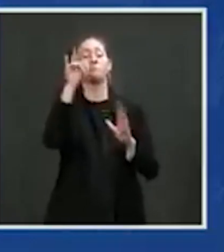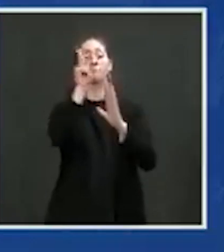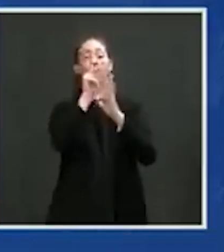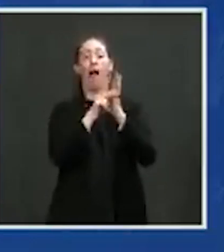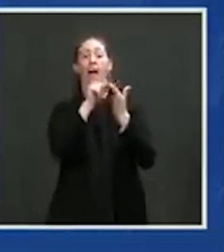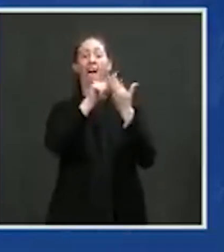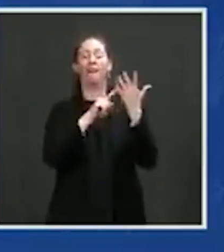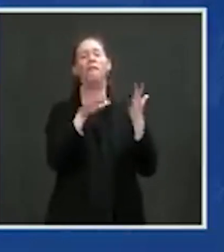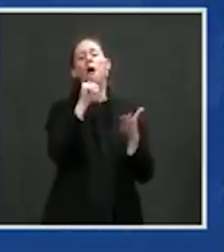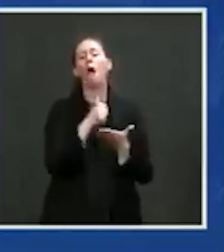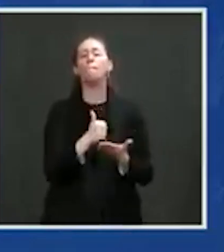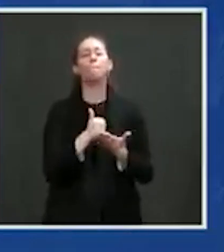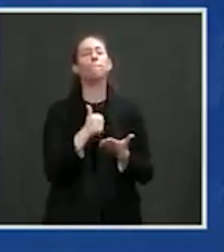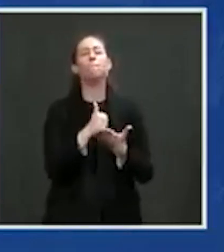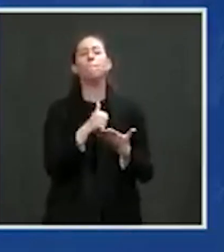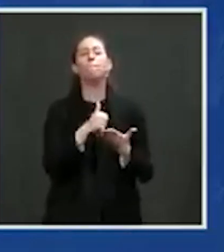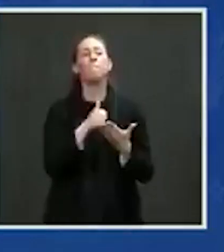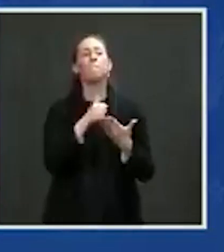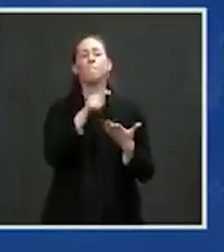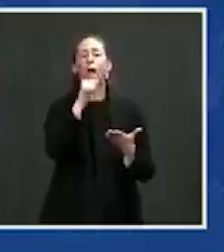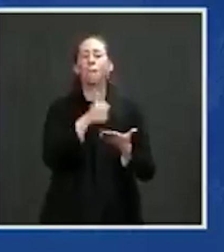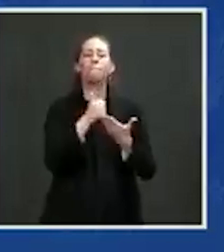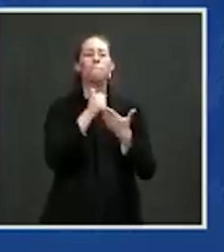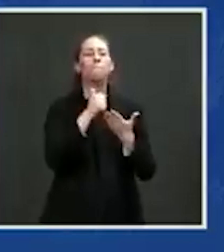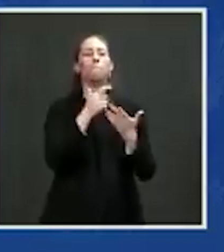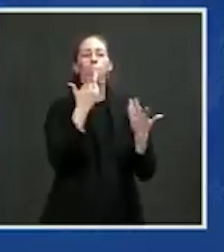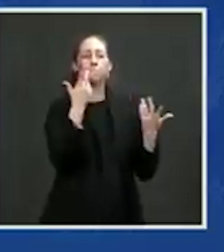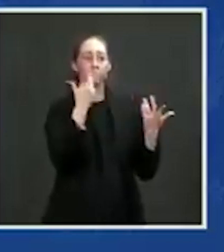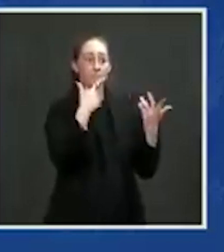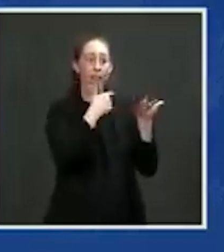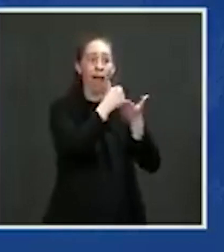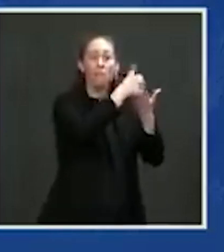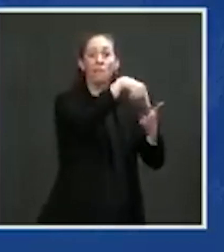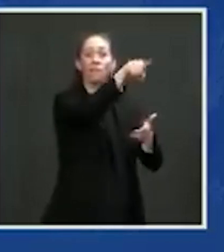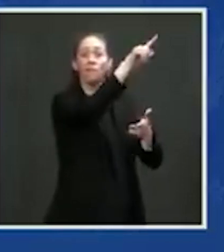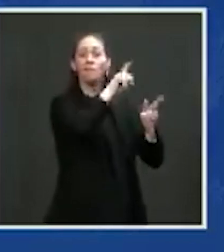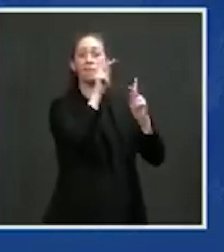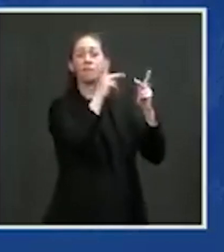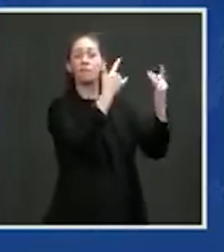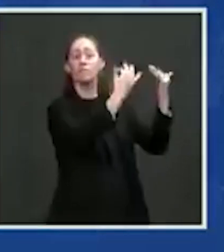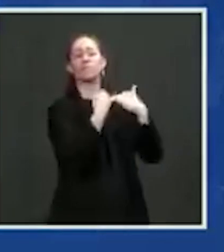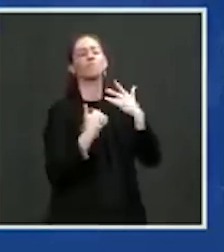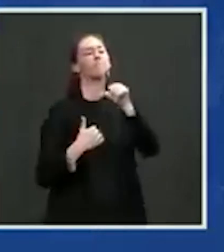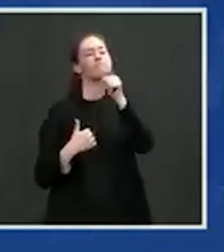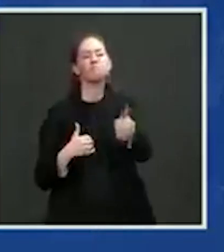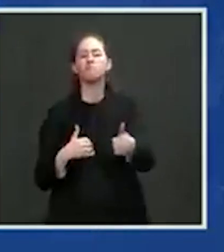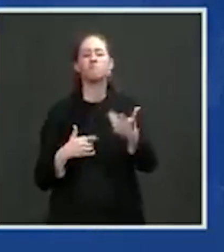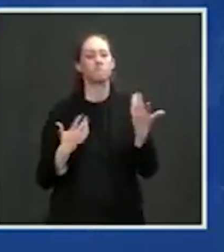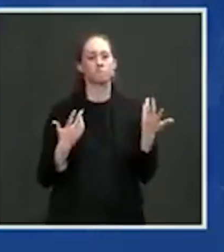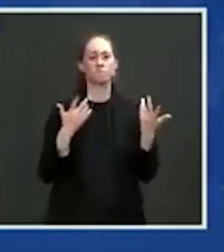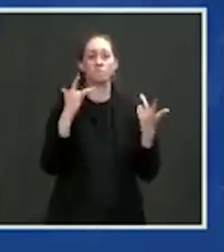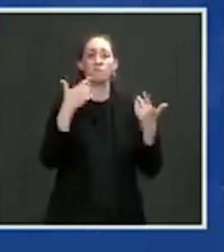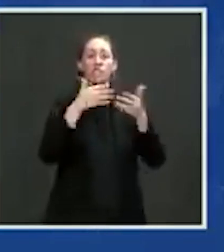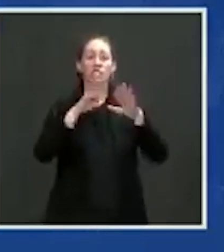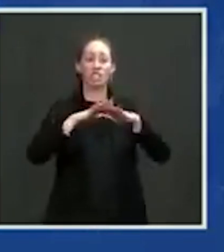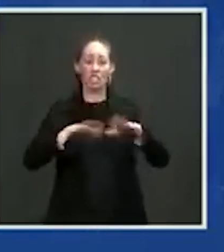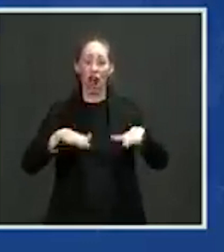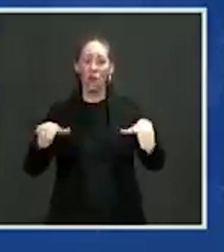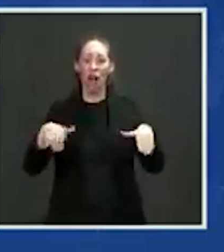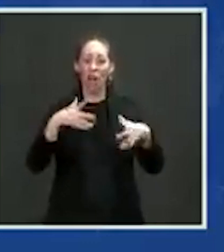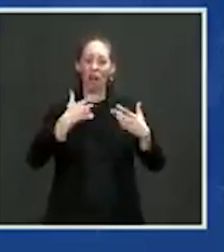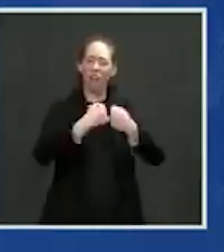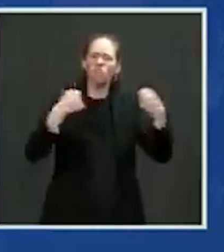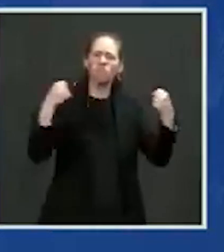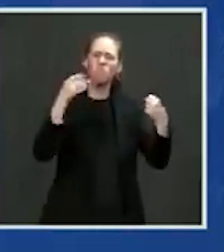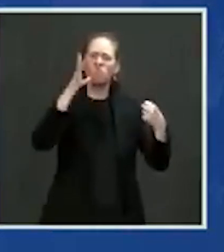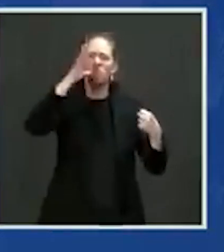and rolling back the policies of separating children from their from their mothers. I make no apology for